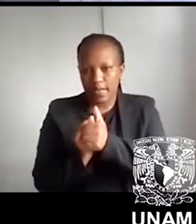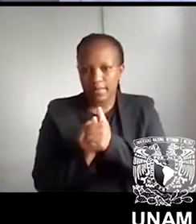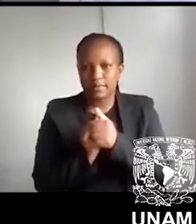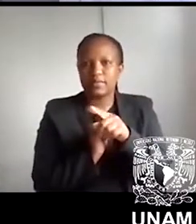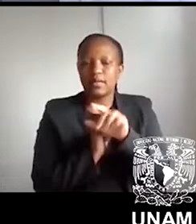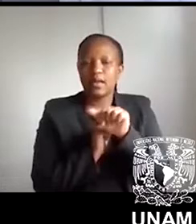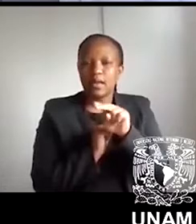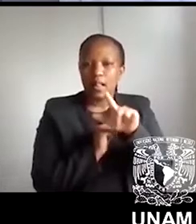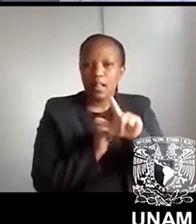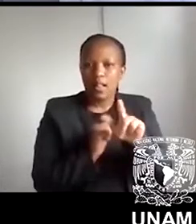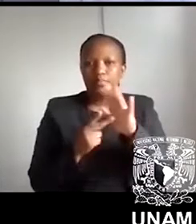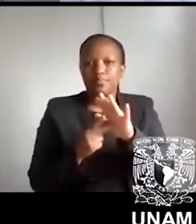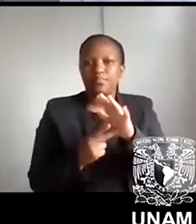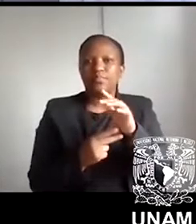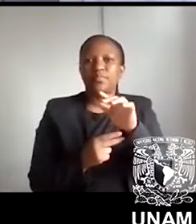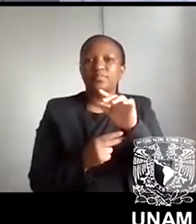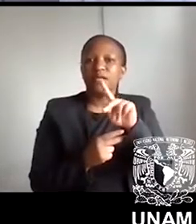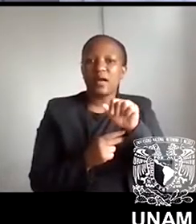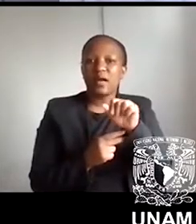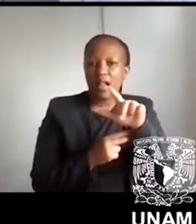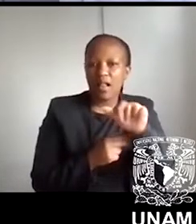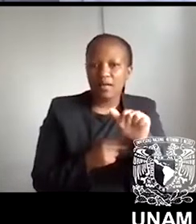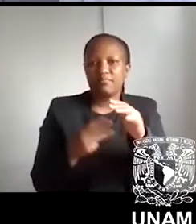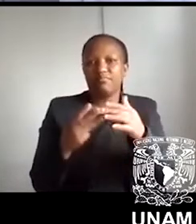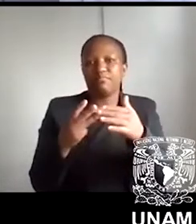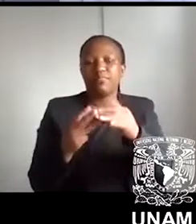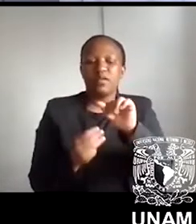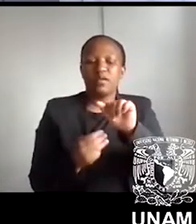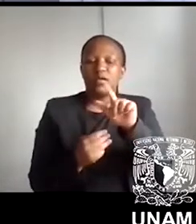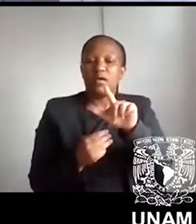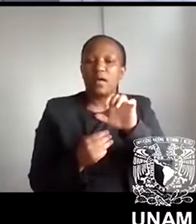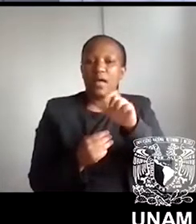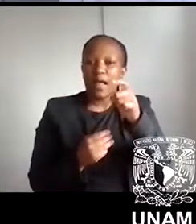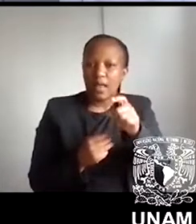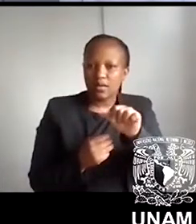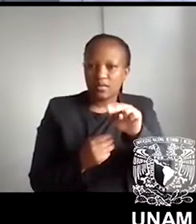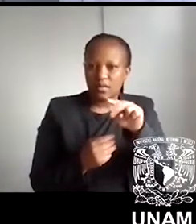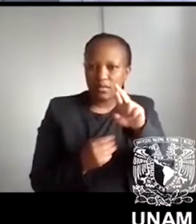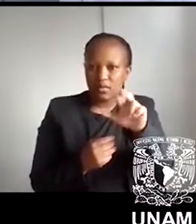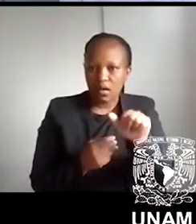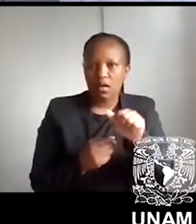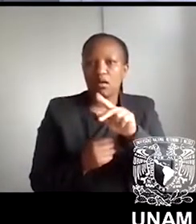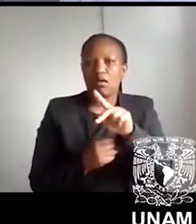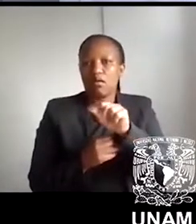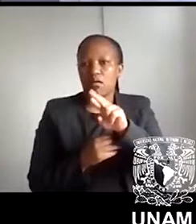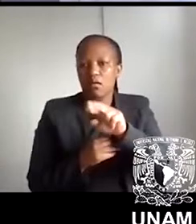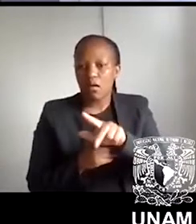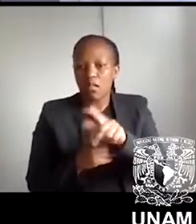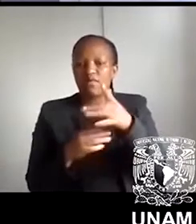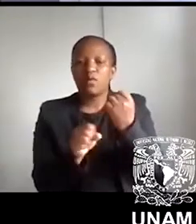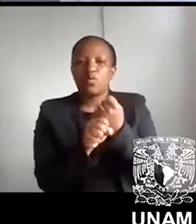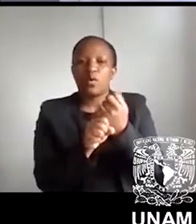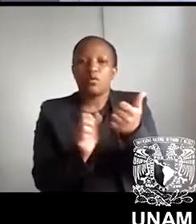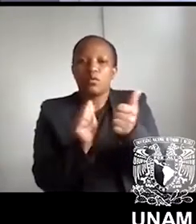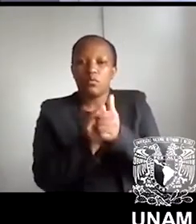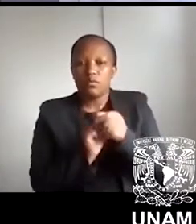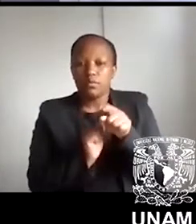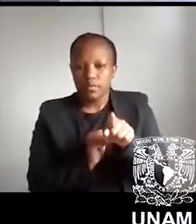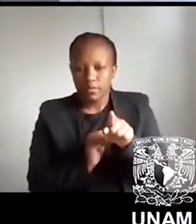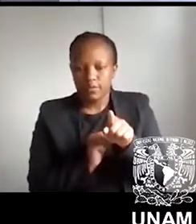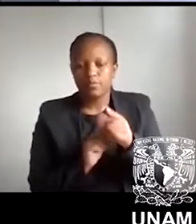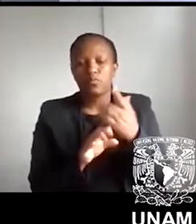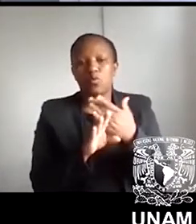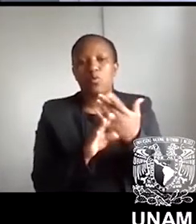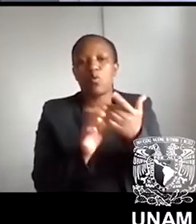Rees. They work at Literatura UNAM and Catedra Extraordinaria Carlos Fuentes. My colleague